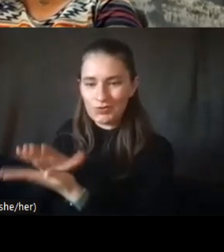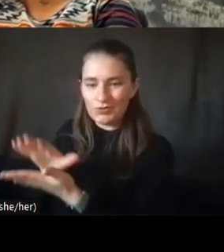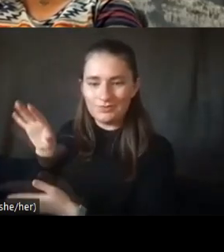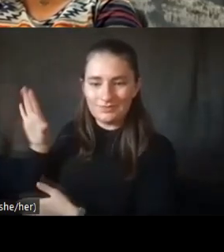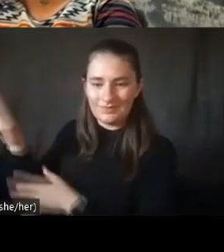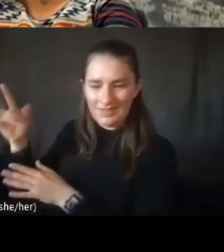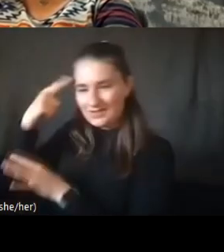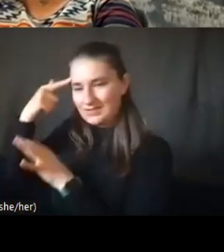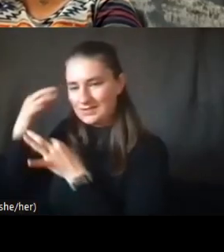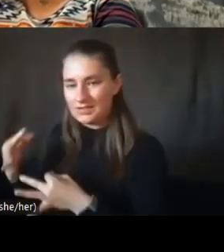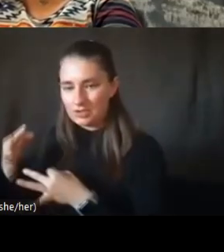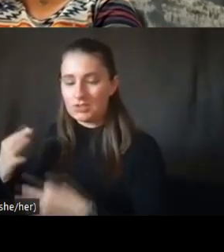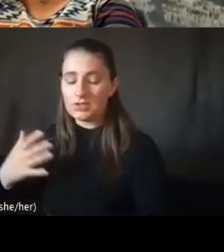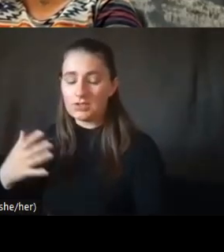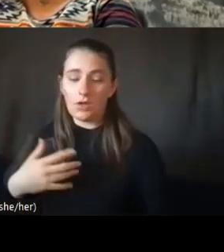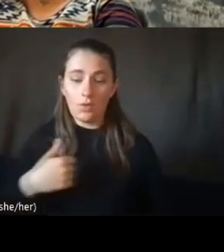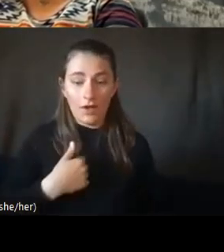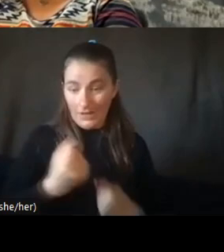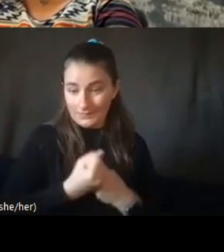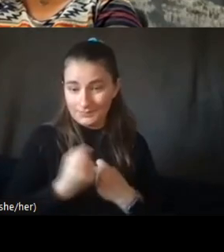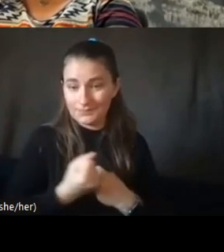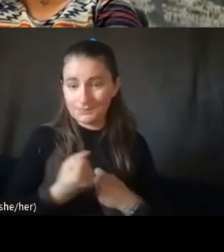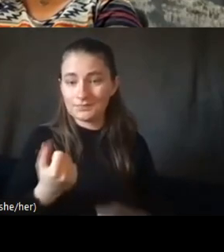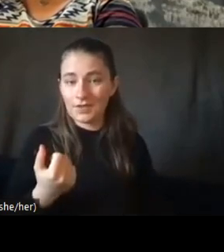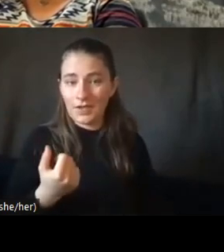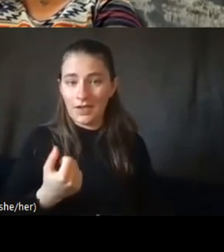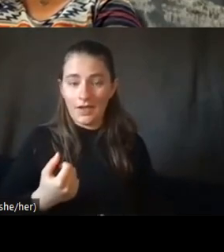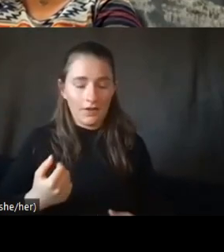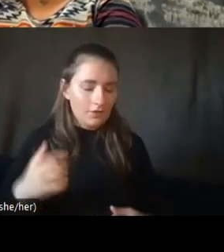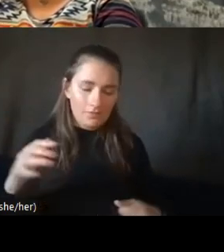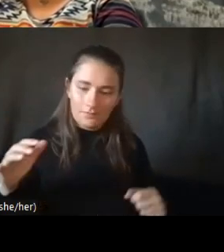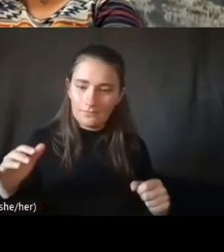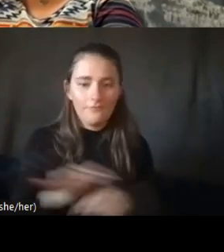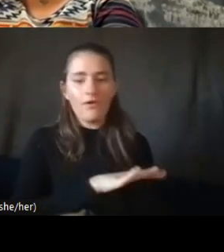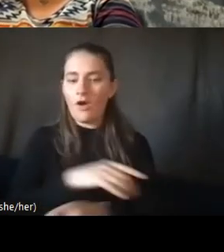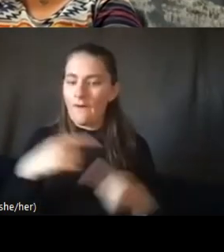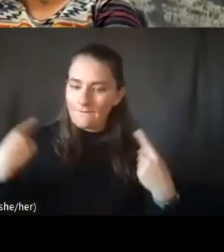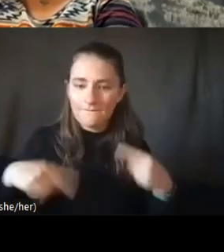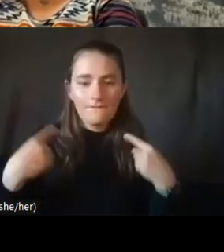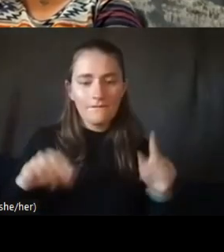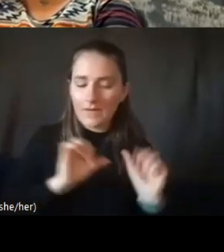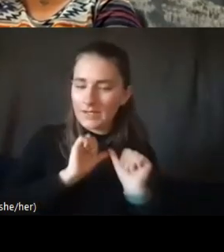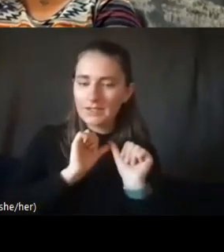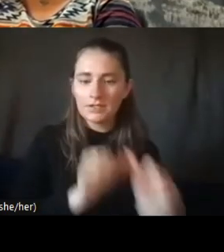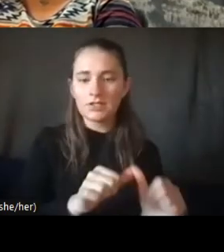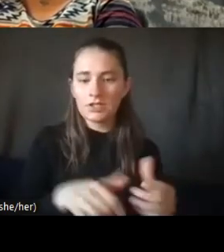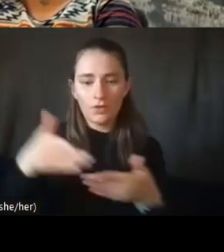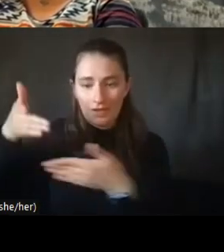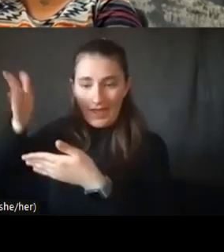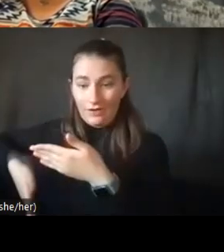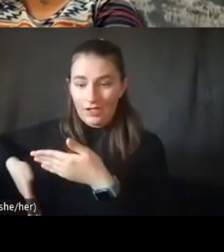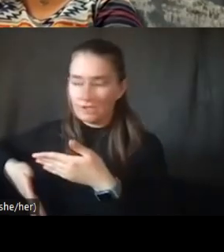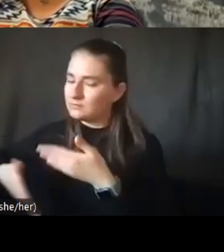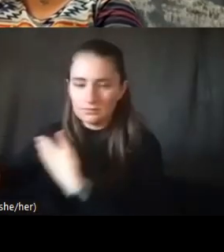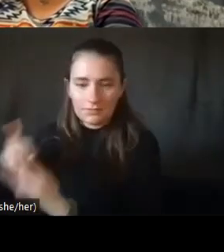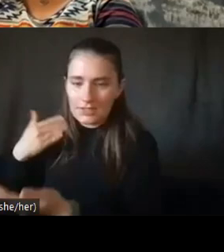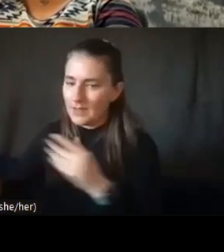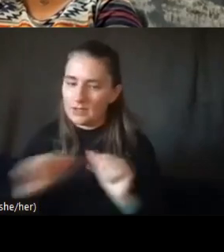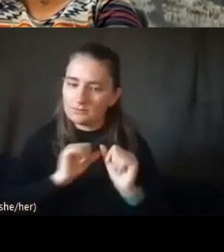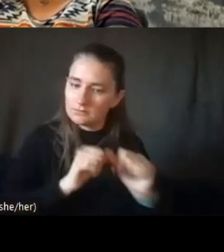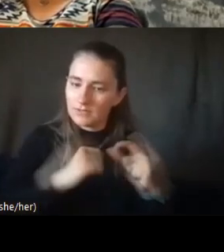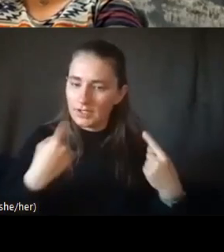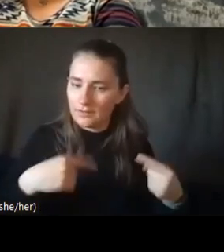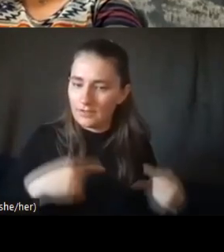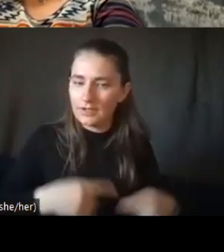of go all out and continue to fight, irregardless of the out. But that's just, uh, and I don't know if that necessarily,